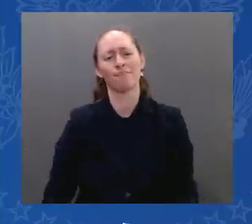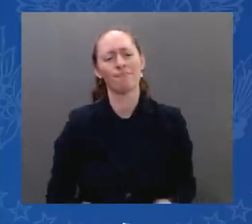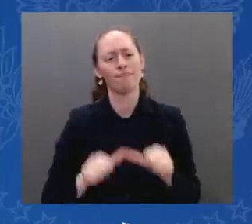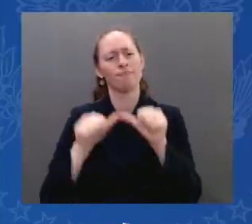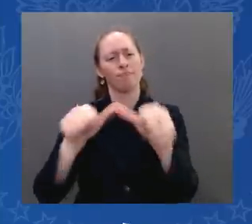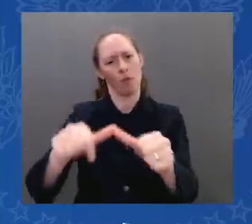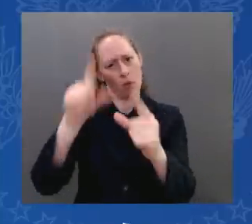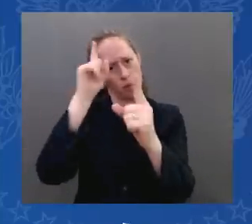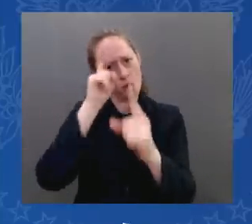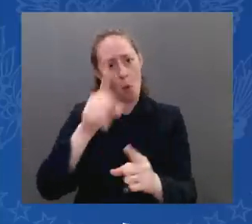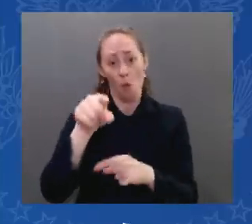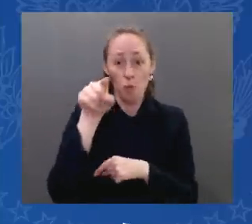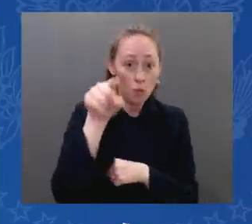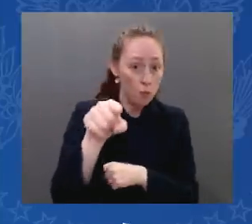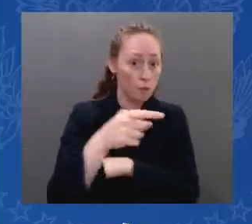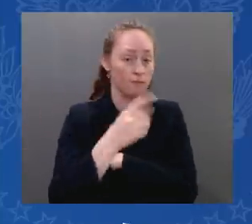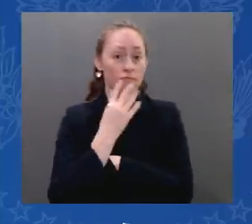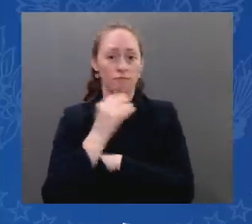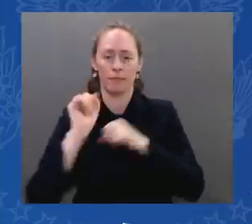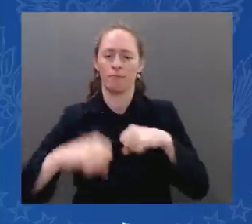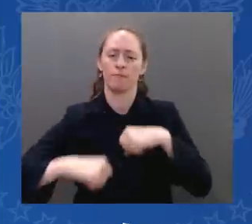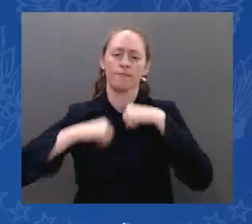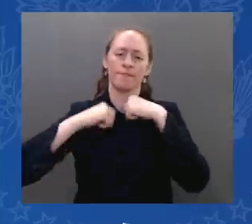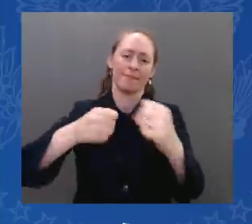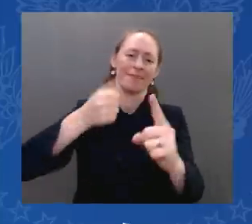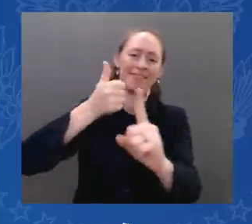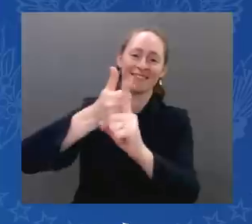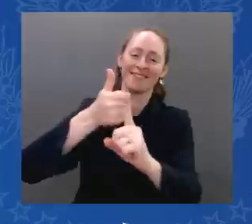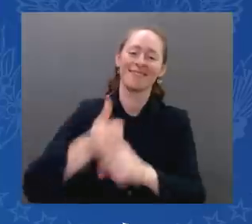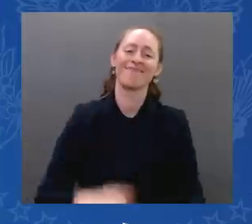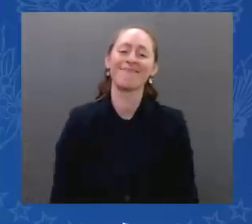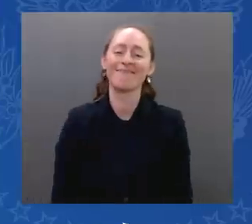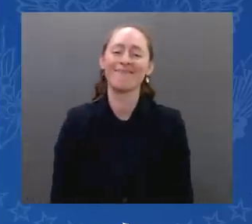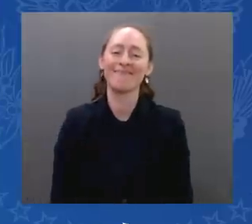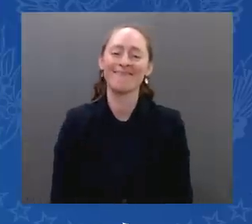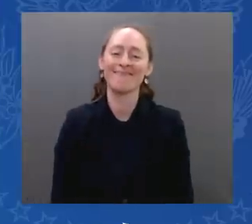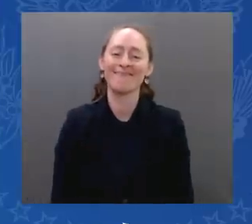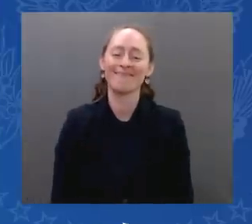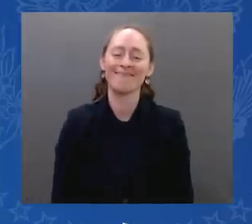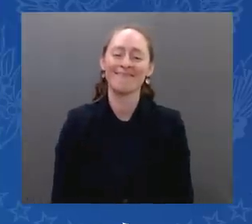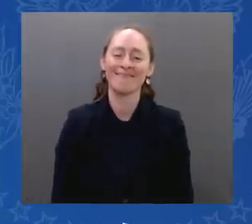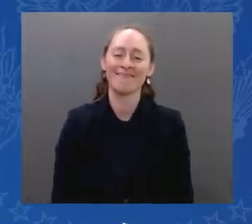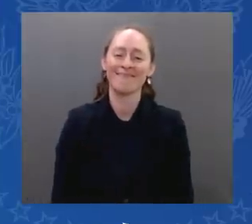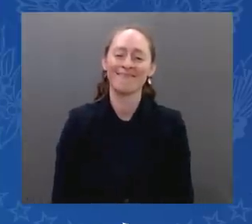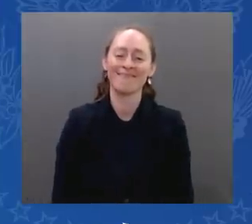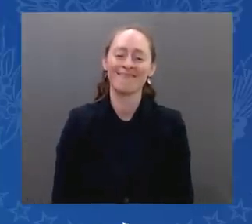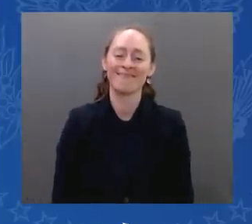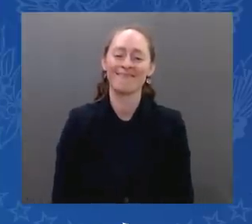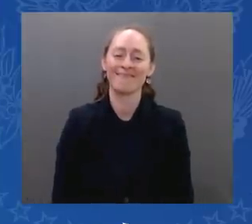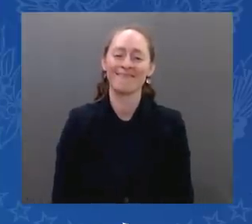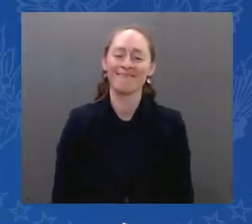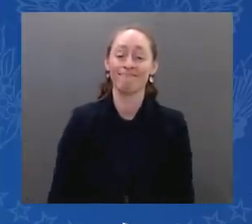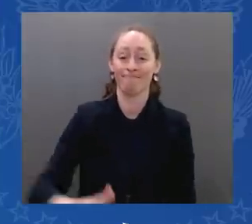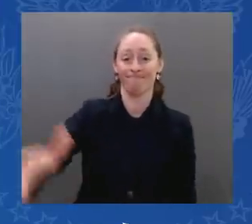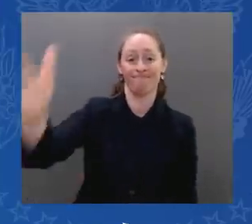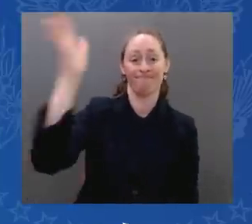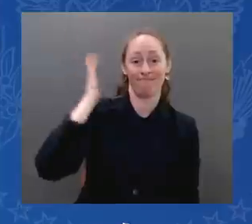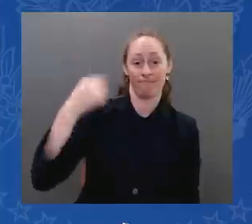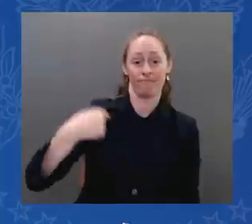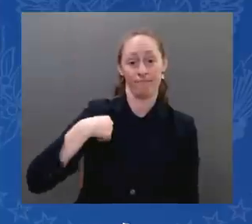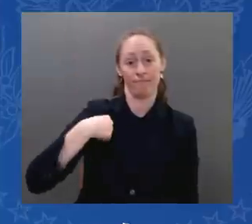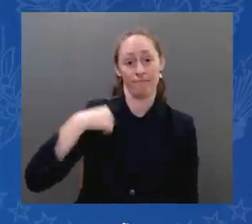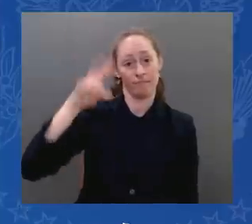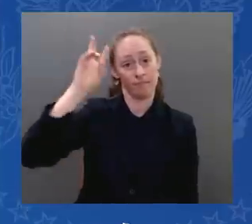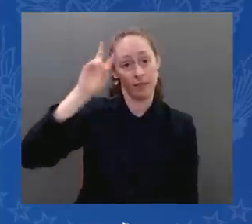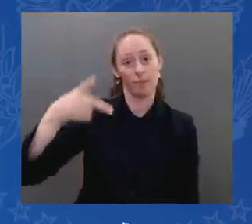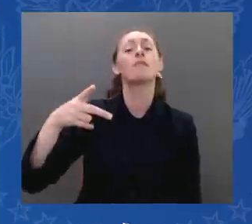we passed a record-setting agreement for Israel's security, $38 billion over a 10